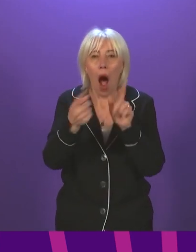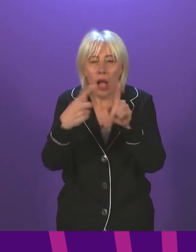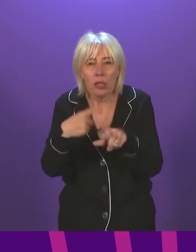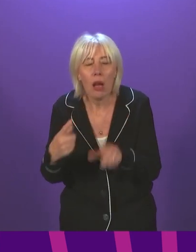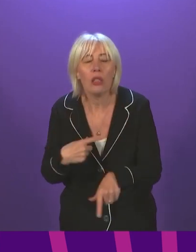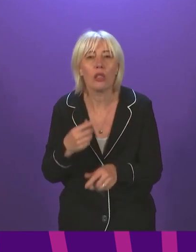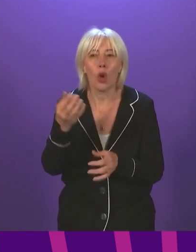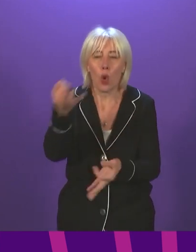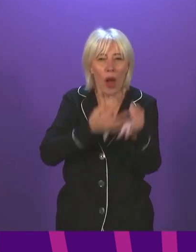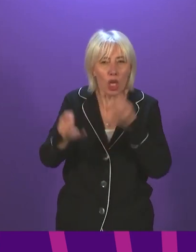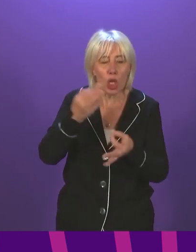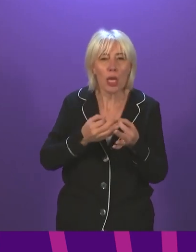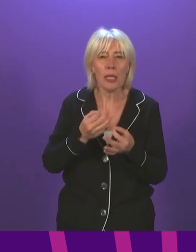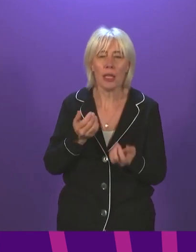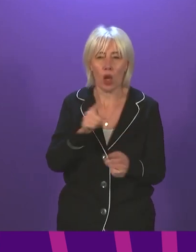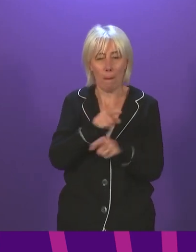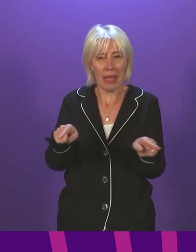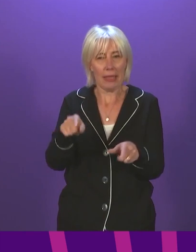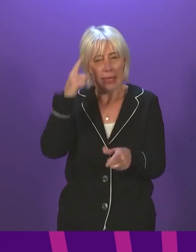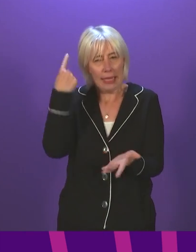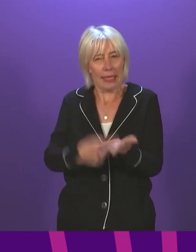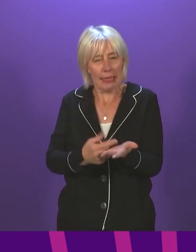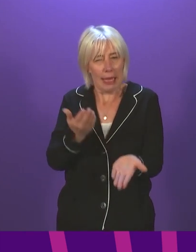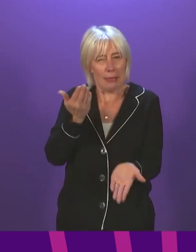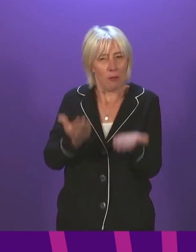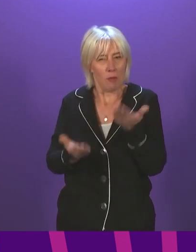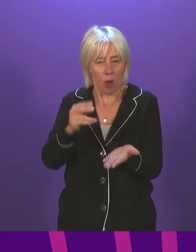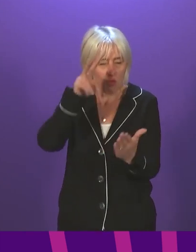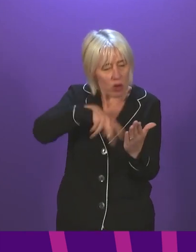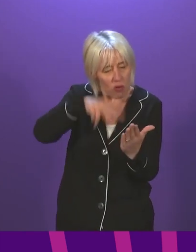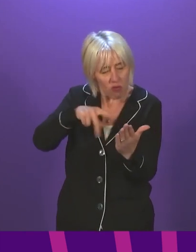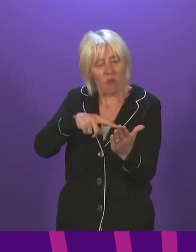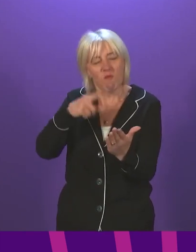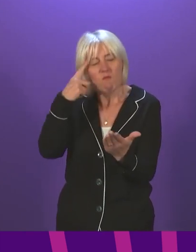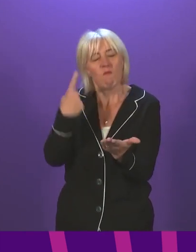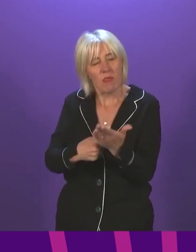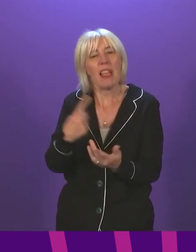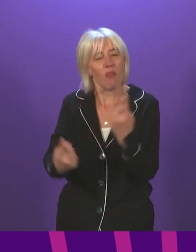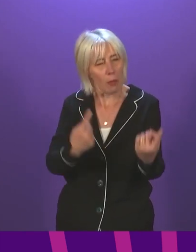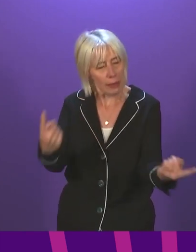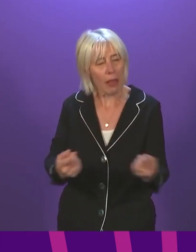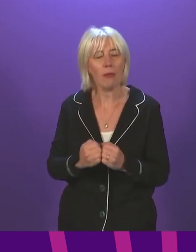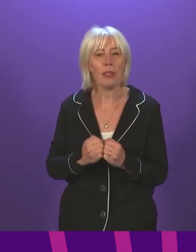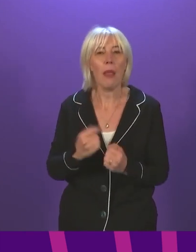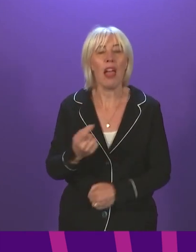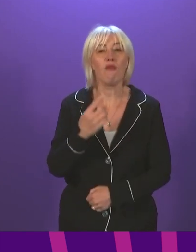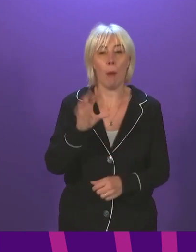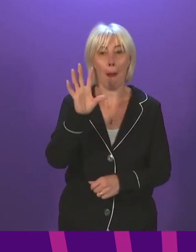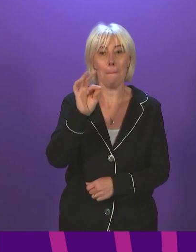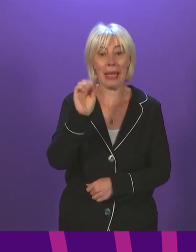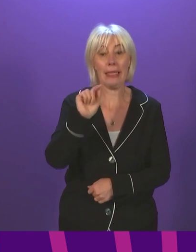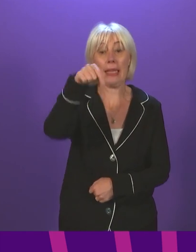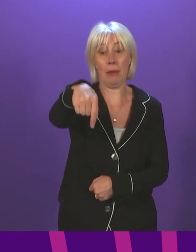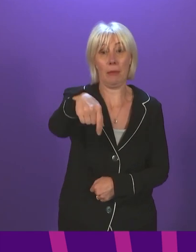information to help young people and their parents make informed choices. And I can confirm that from Monday 20th